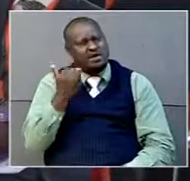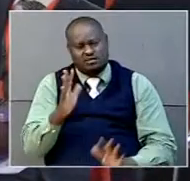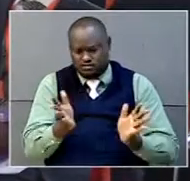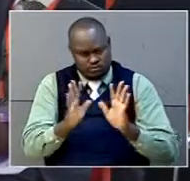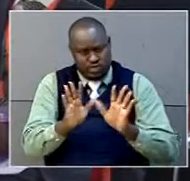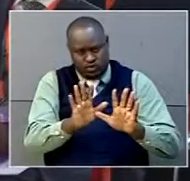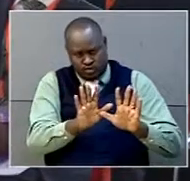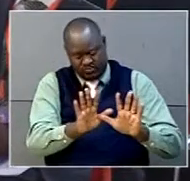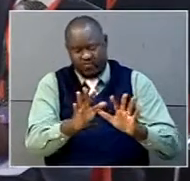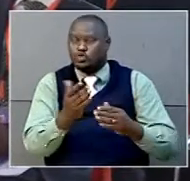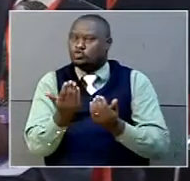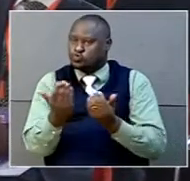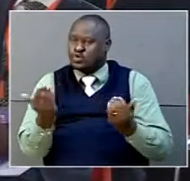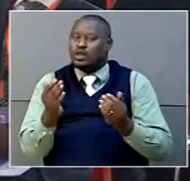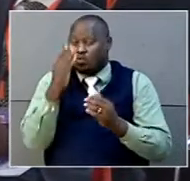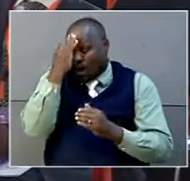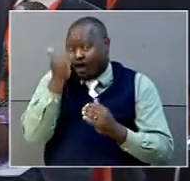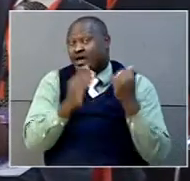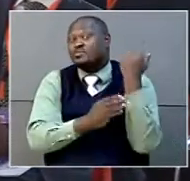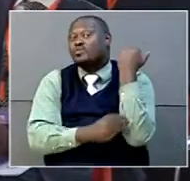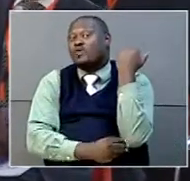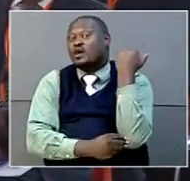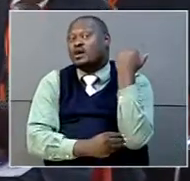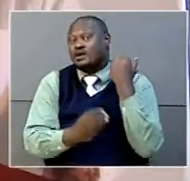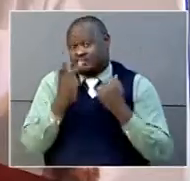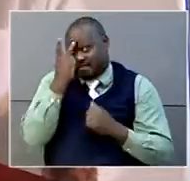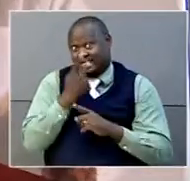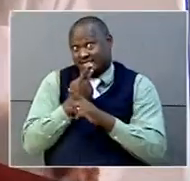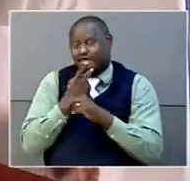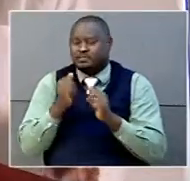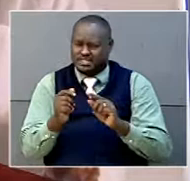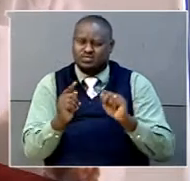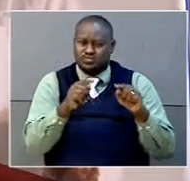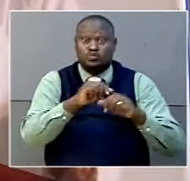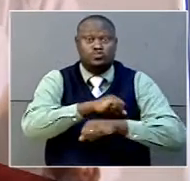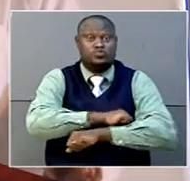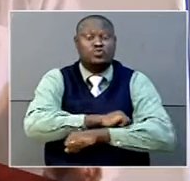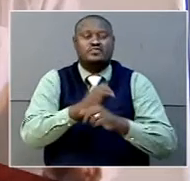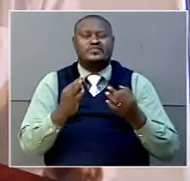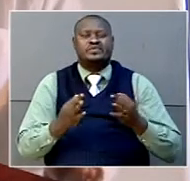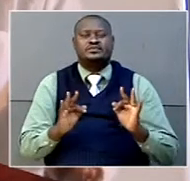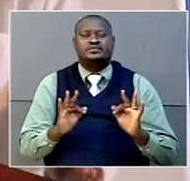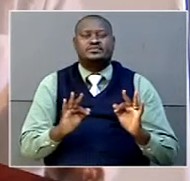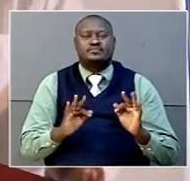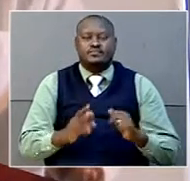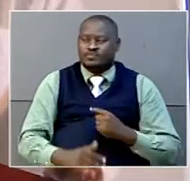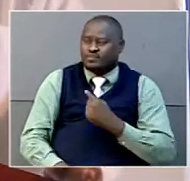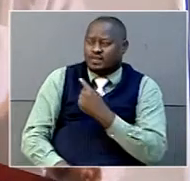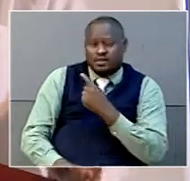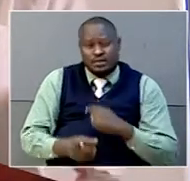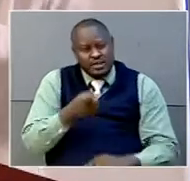free for children of parents who cannot afford school fees. But for you to say,